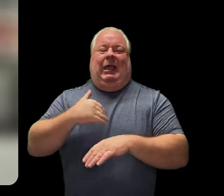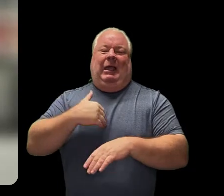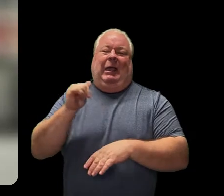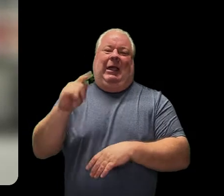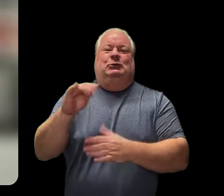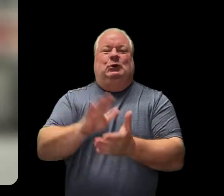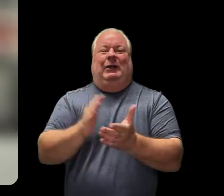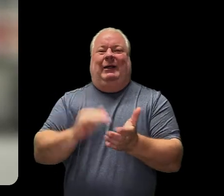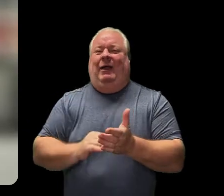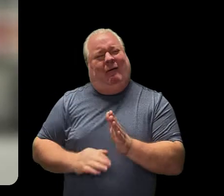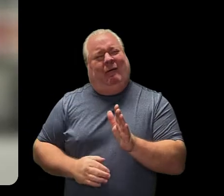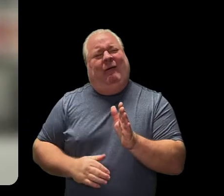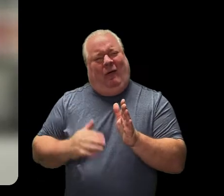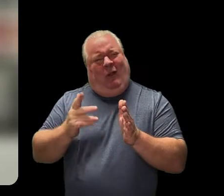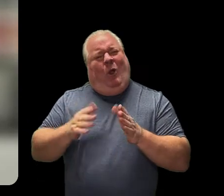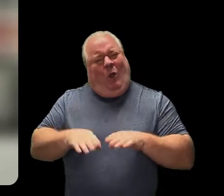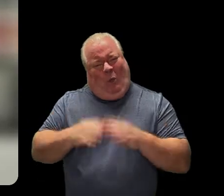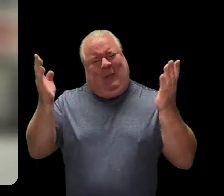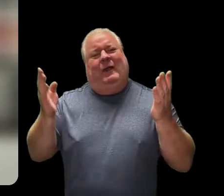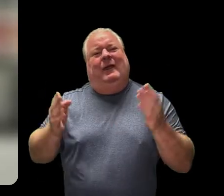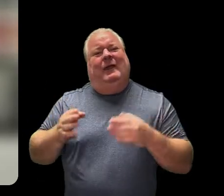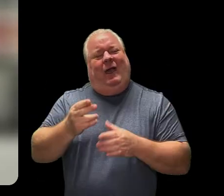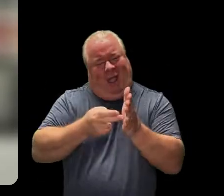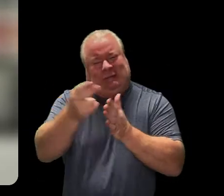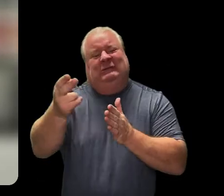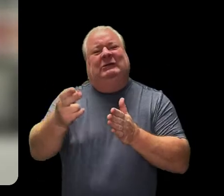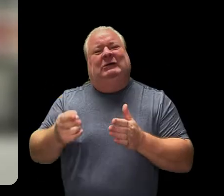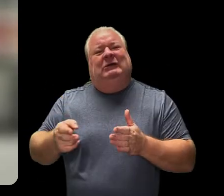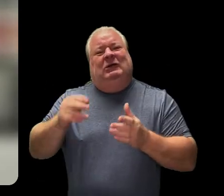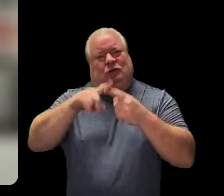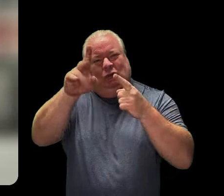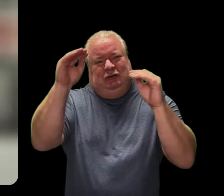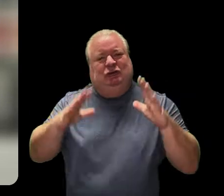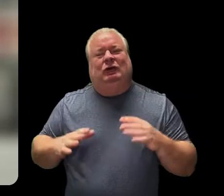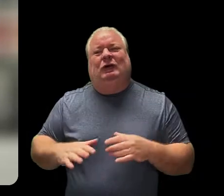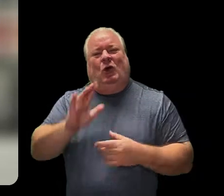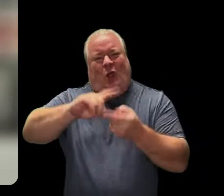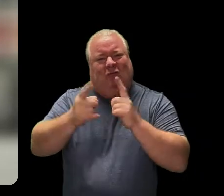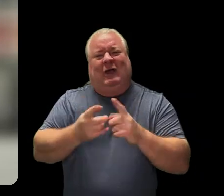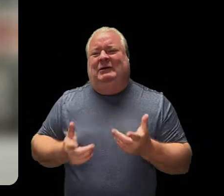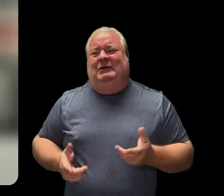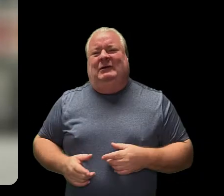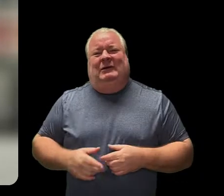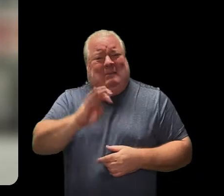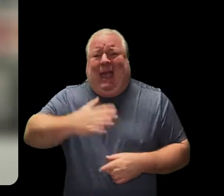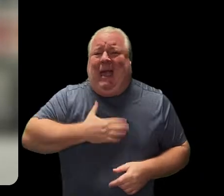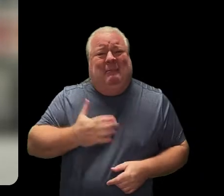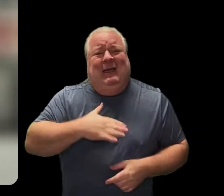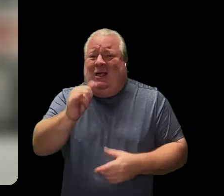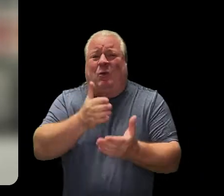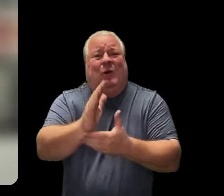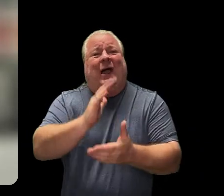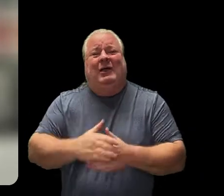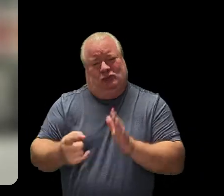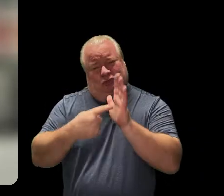with your friends, your teacher, with yourself. And be okay with being happy